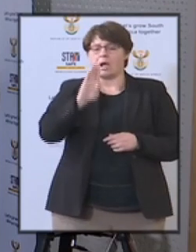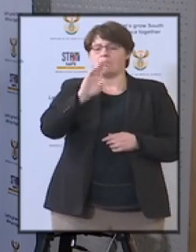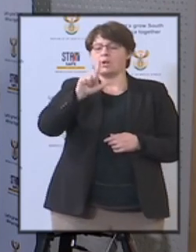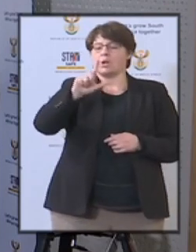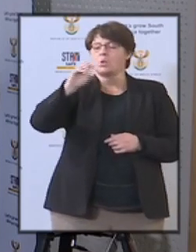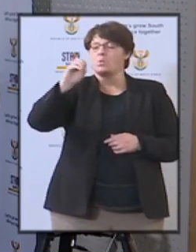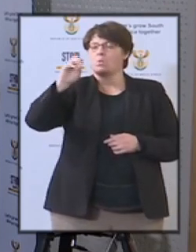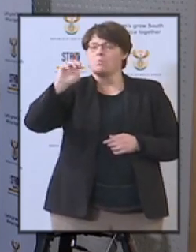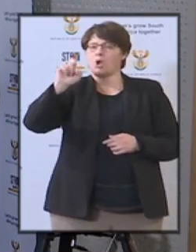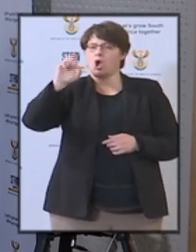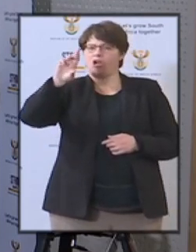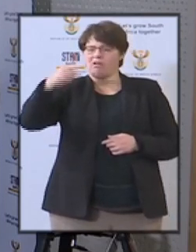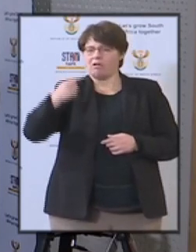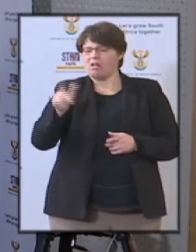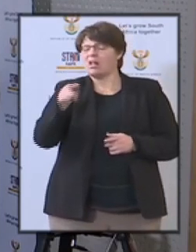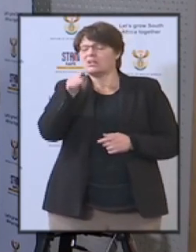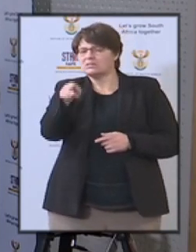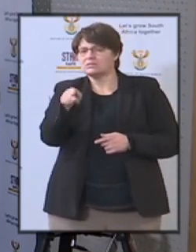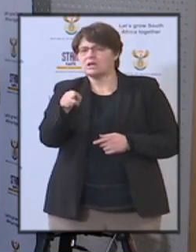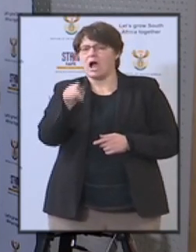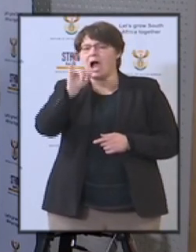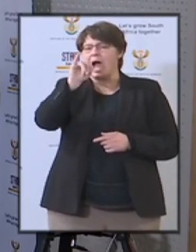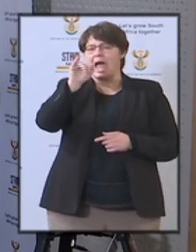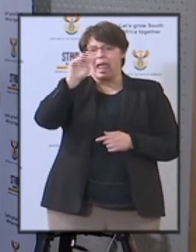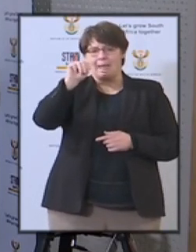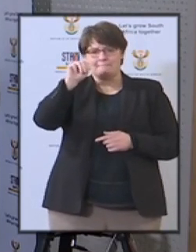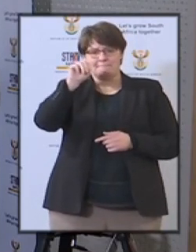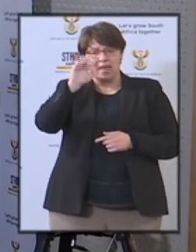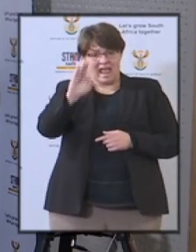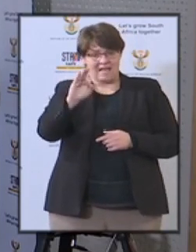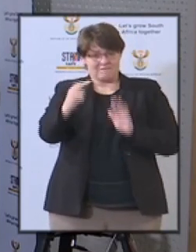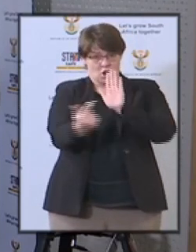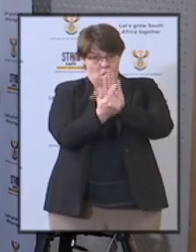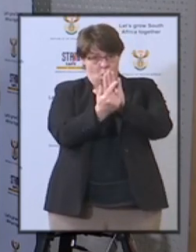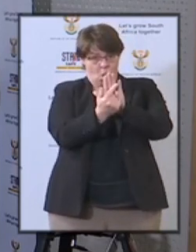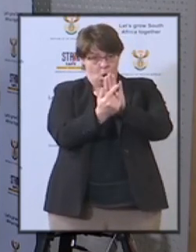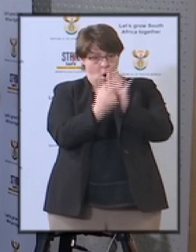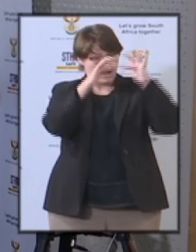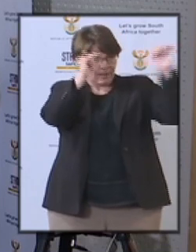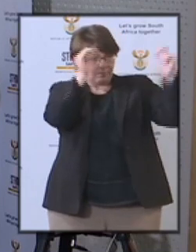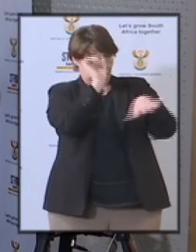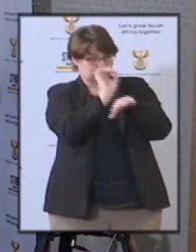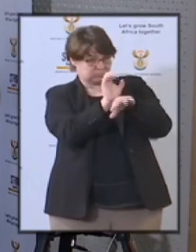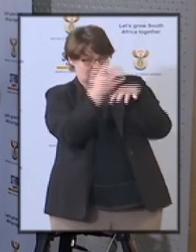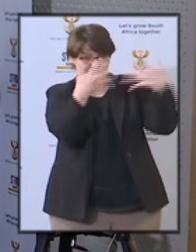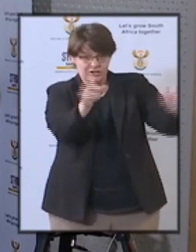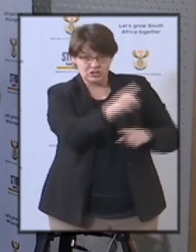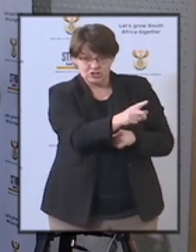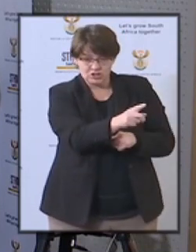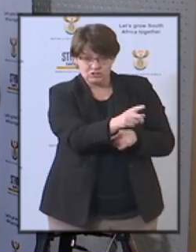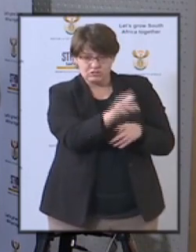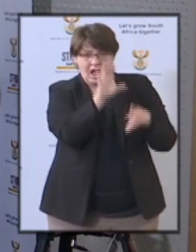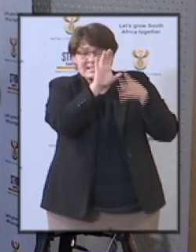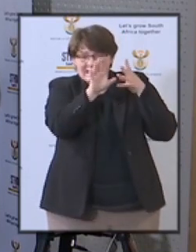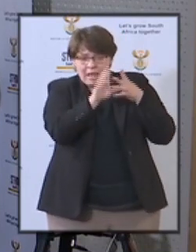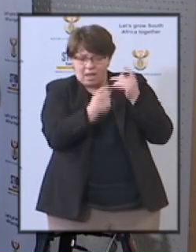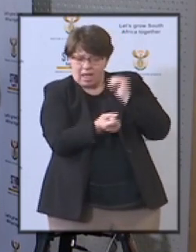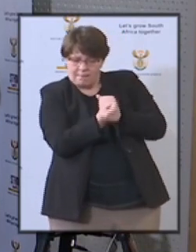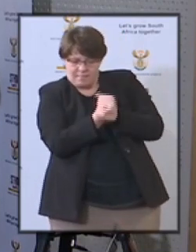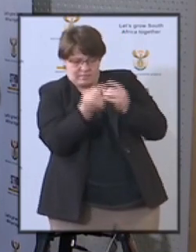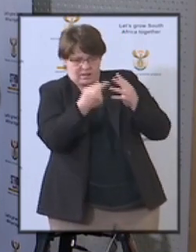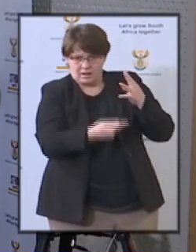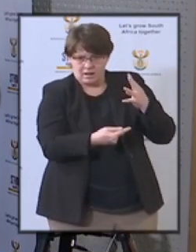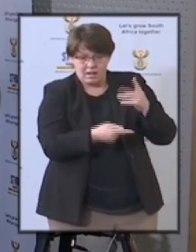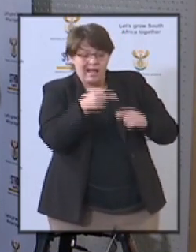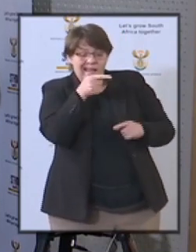been briefed on the imf loan and in particular the conditions do these conditions express